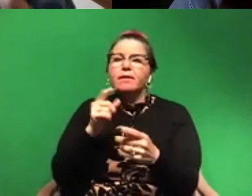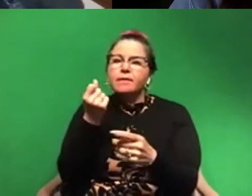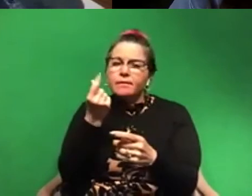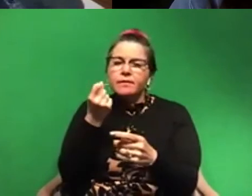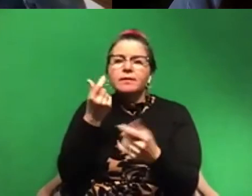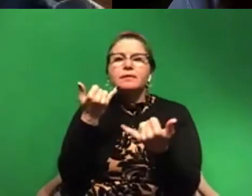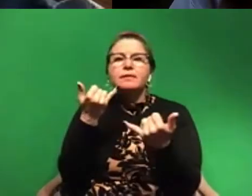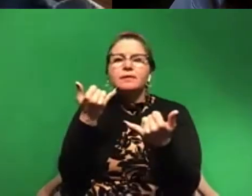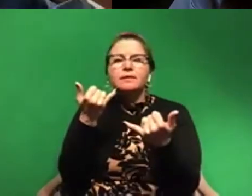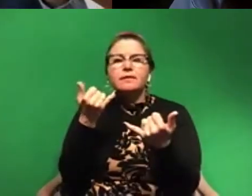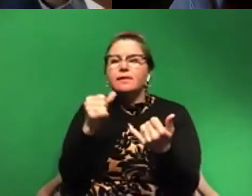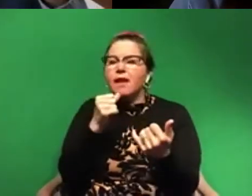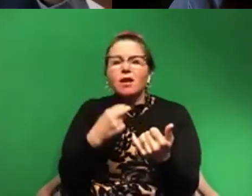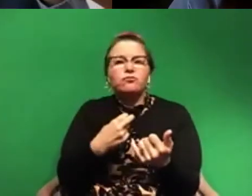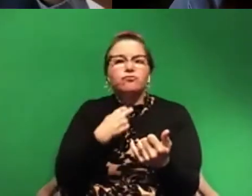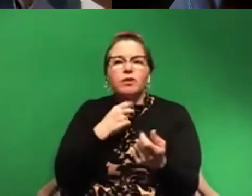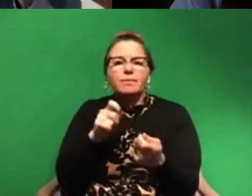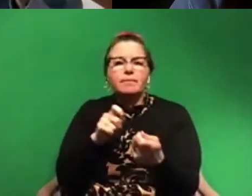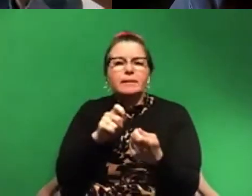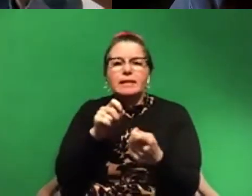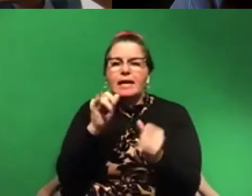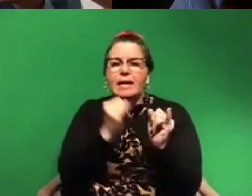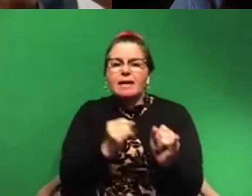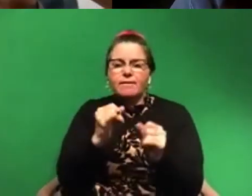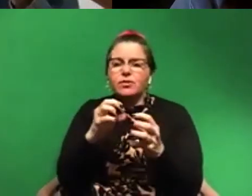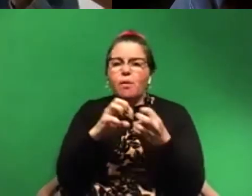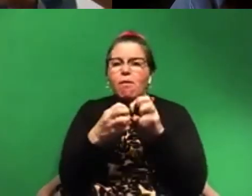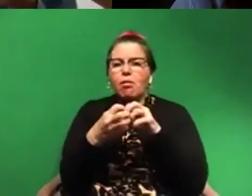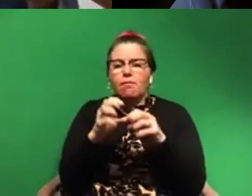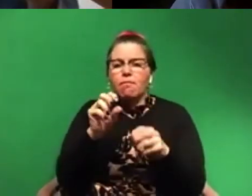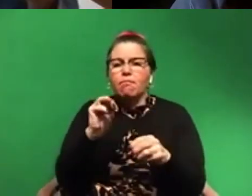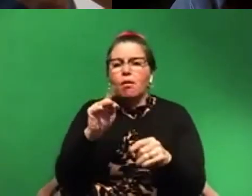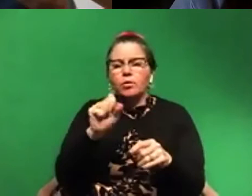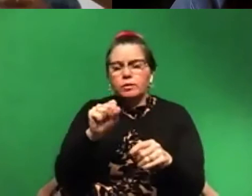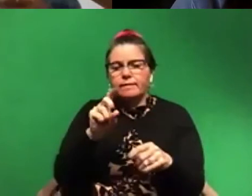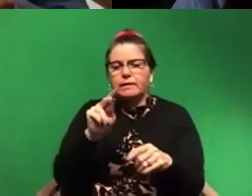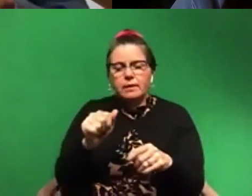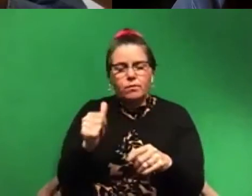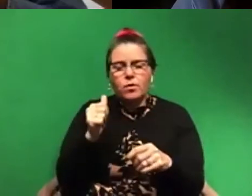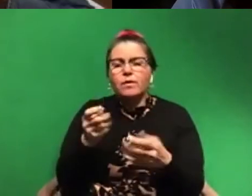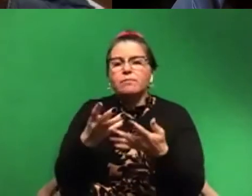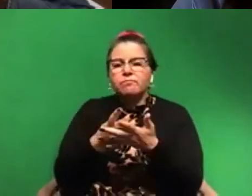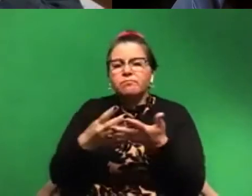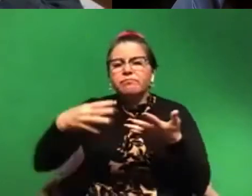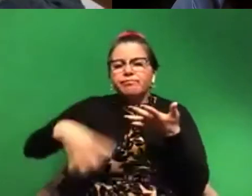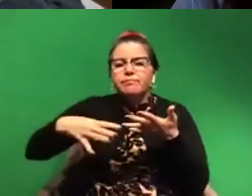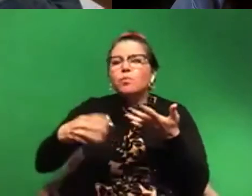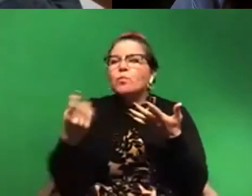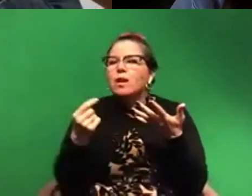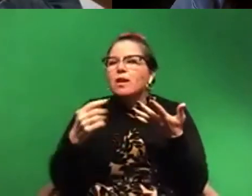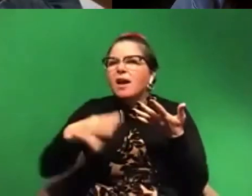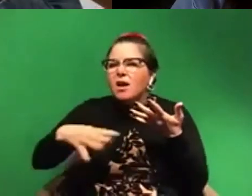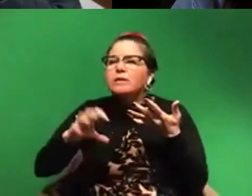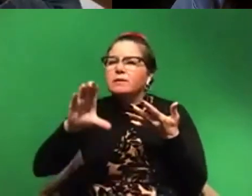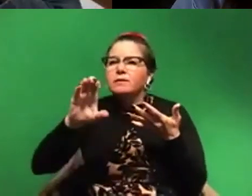individual molecules of DNA. It turns out what we filter out primarily are cells. So as, as you walk around your